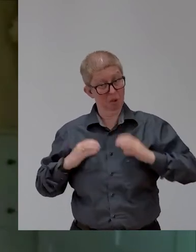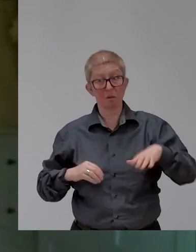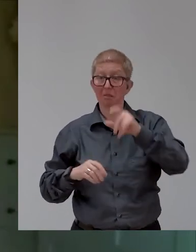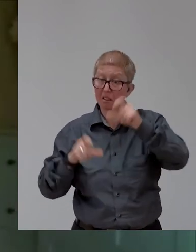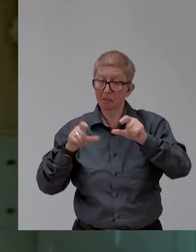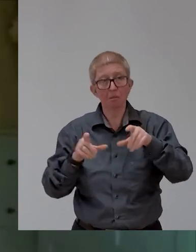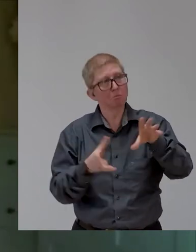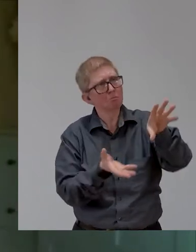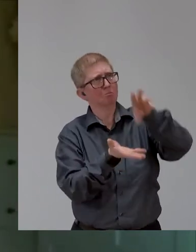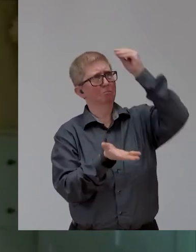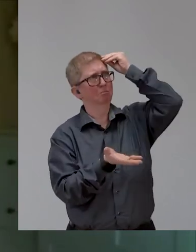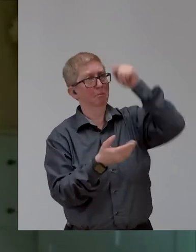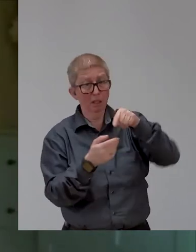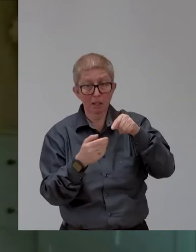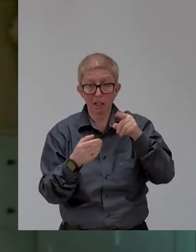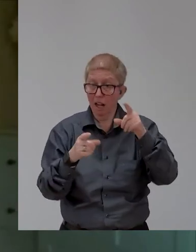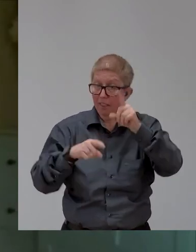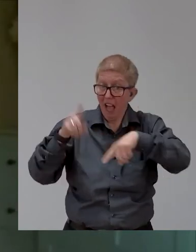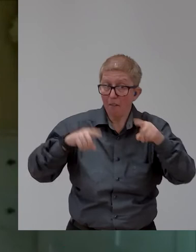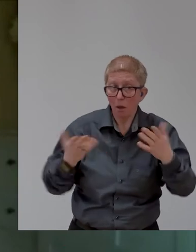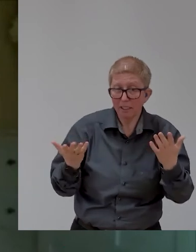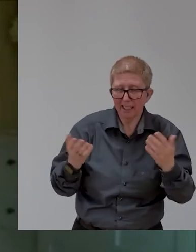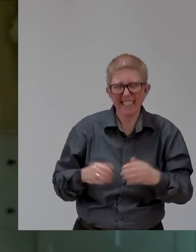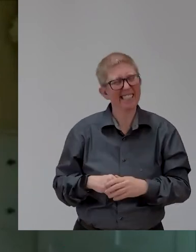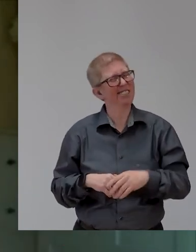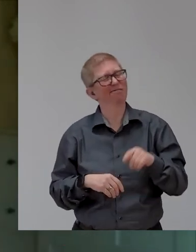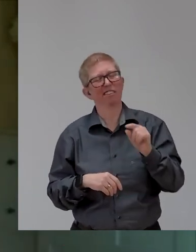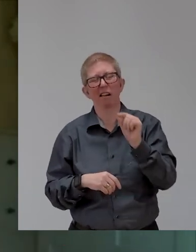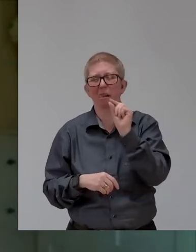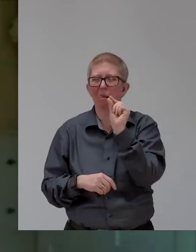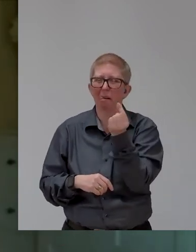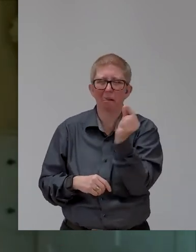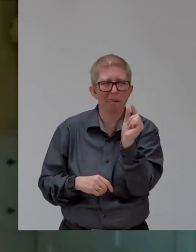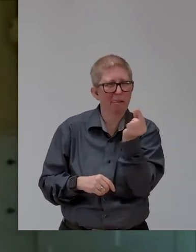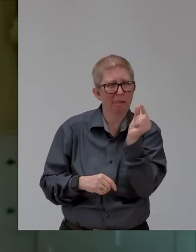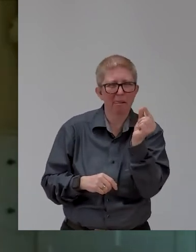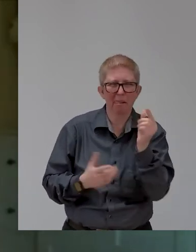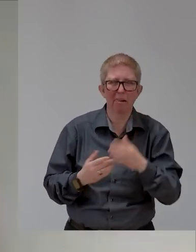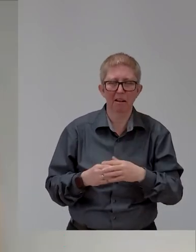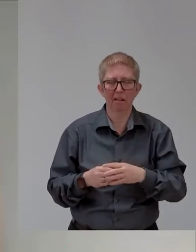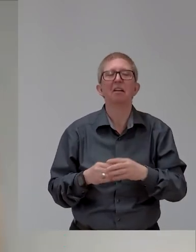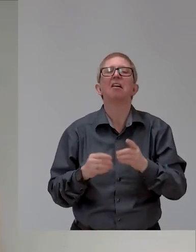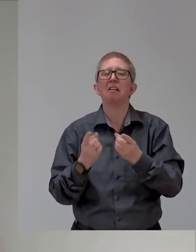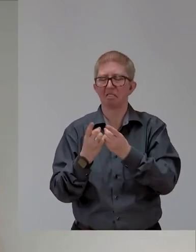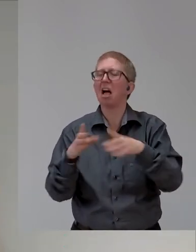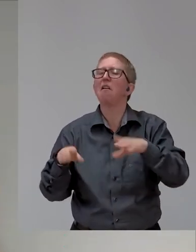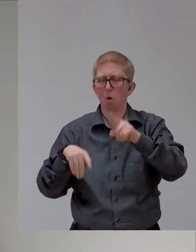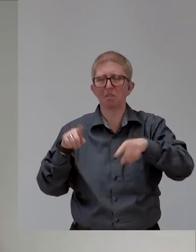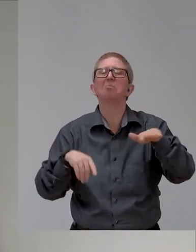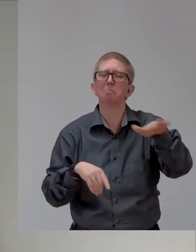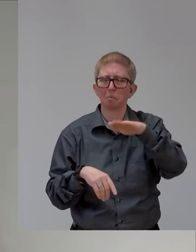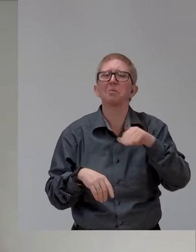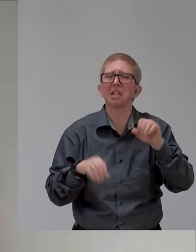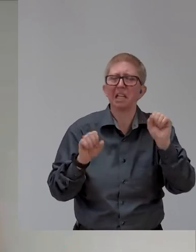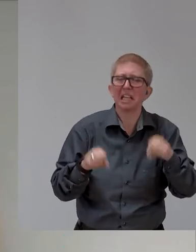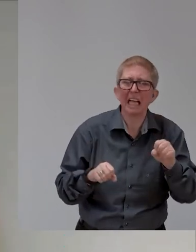sadly, rarely, uh, I think diversity is definitely been brought up by our clients and diversity for your clients. Cause I'm, I